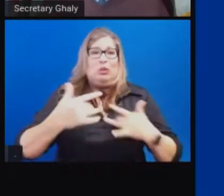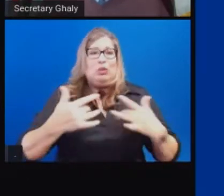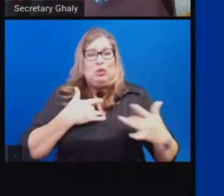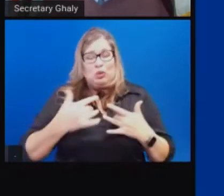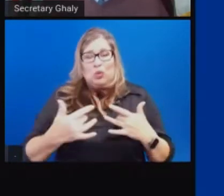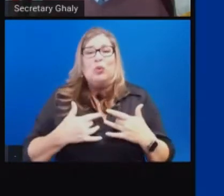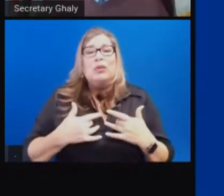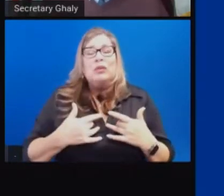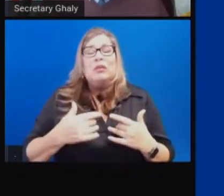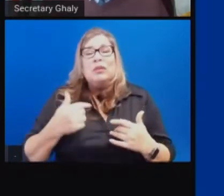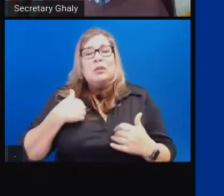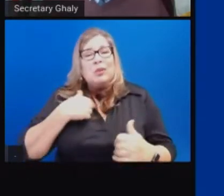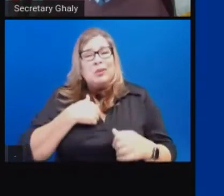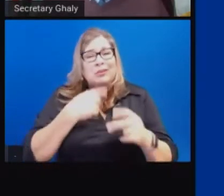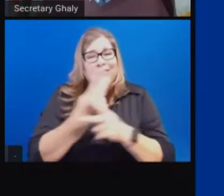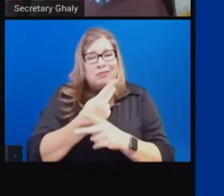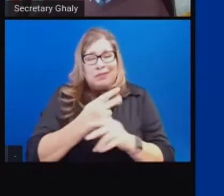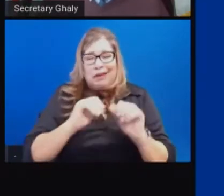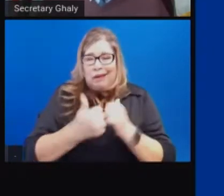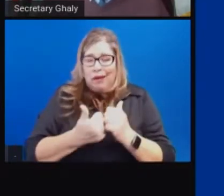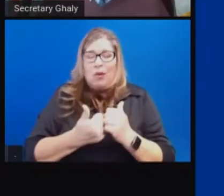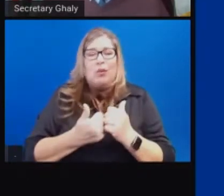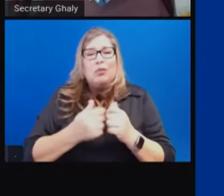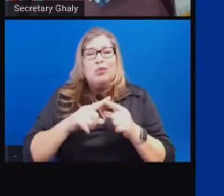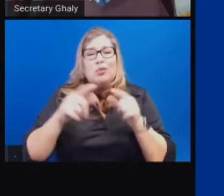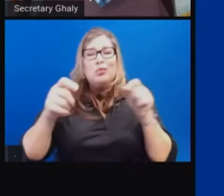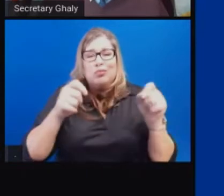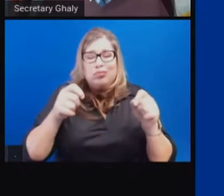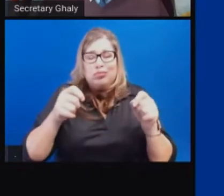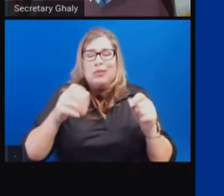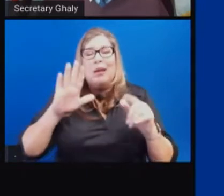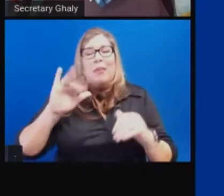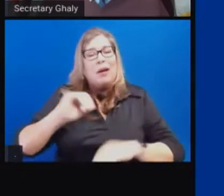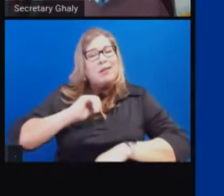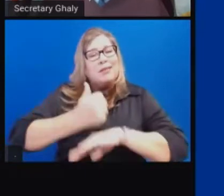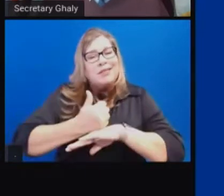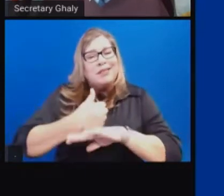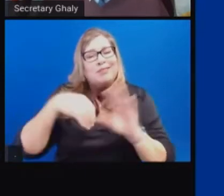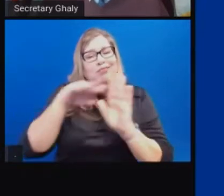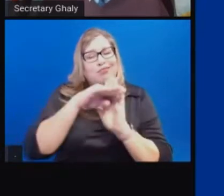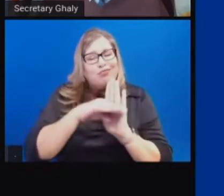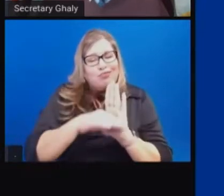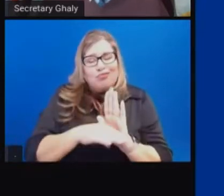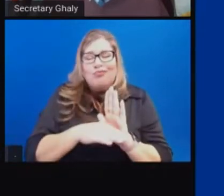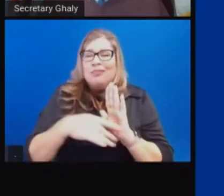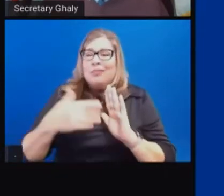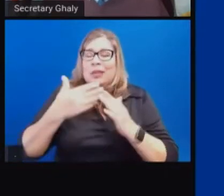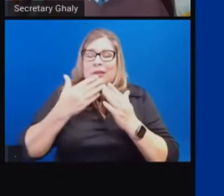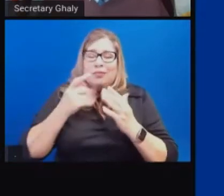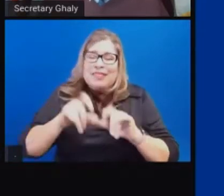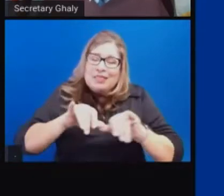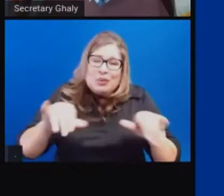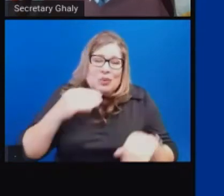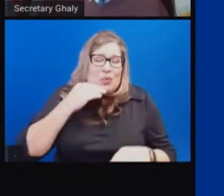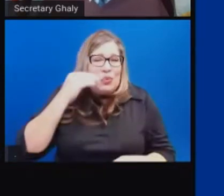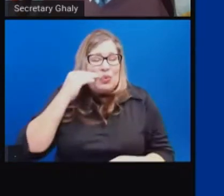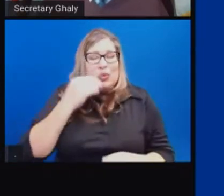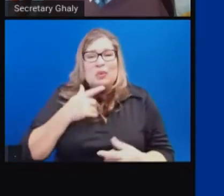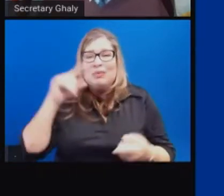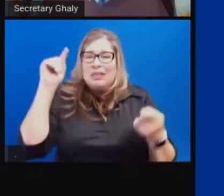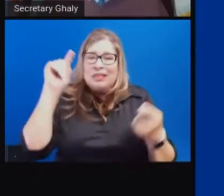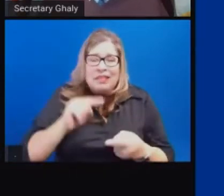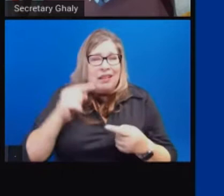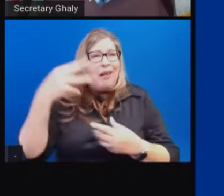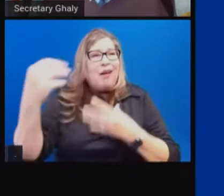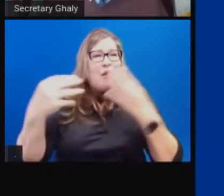order and the hard work that I think many Californians put in in the month of December, staying at home when they